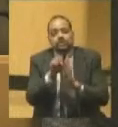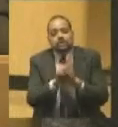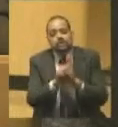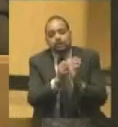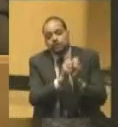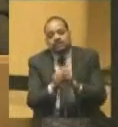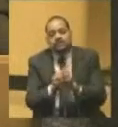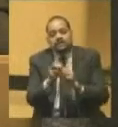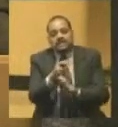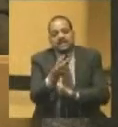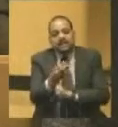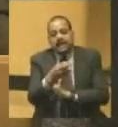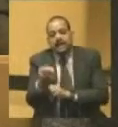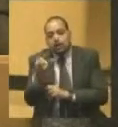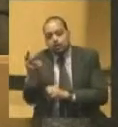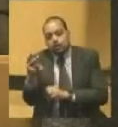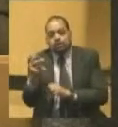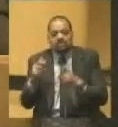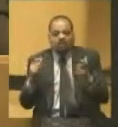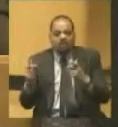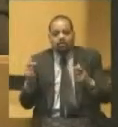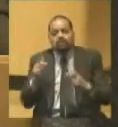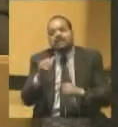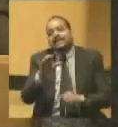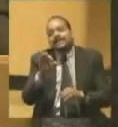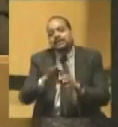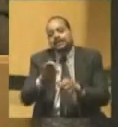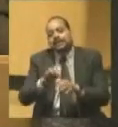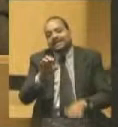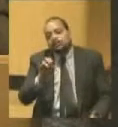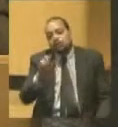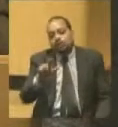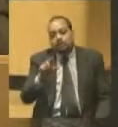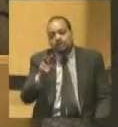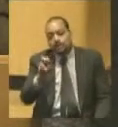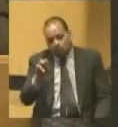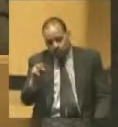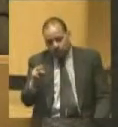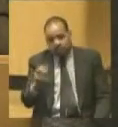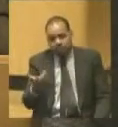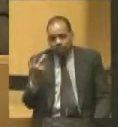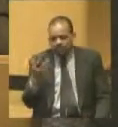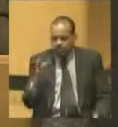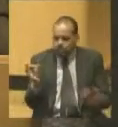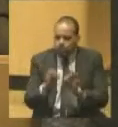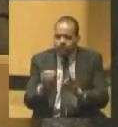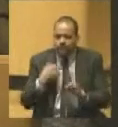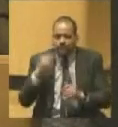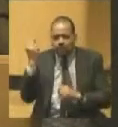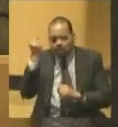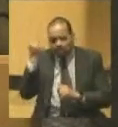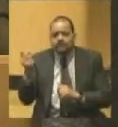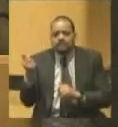largest electoral votes. Anyway, three important states, more than that, but three important ones, held gubernatorial